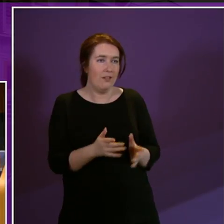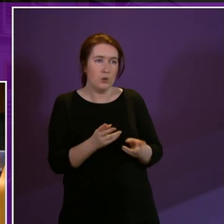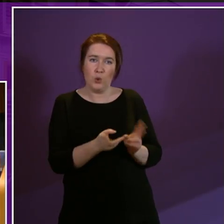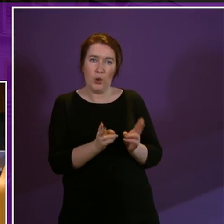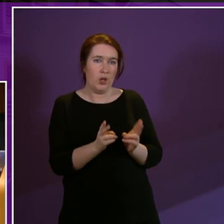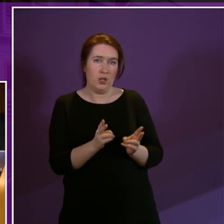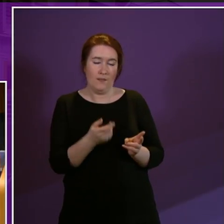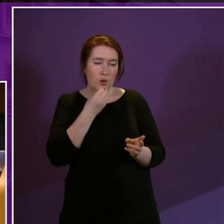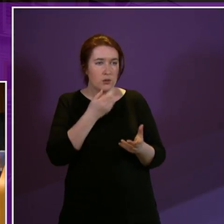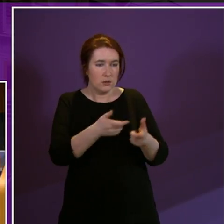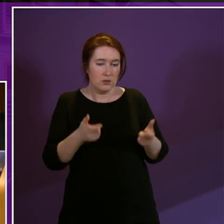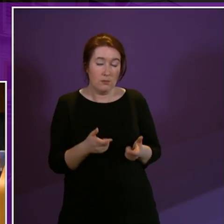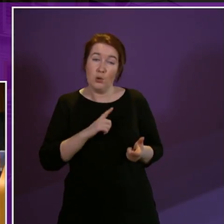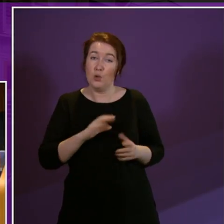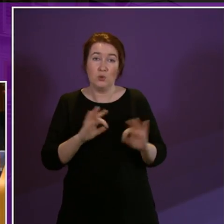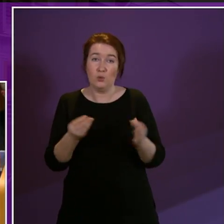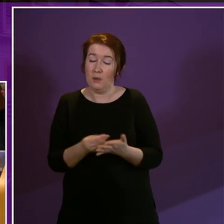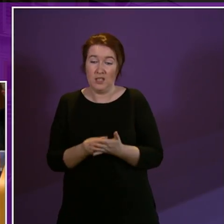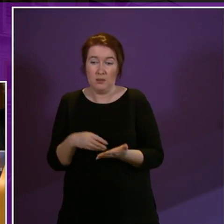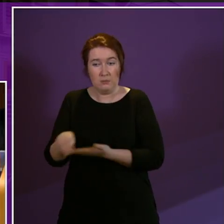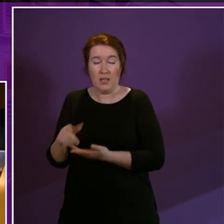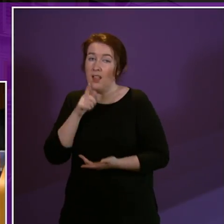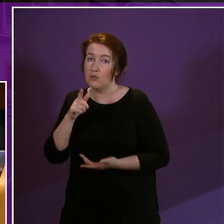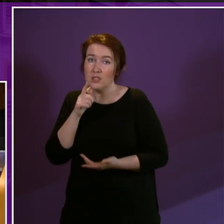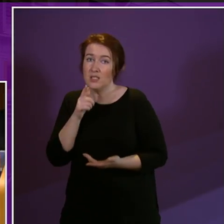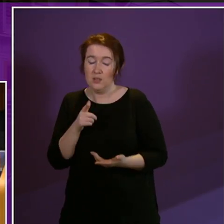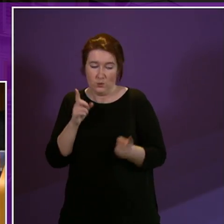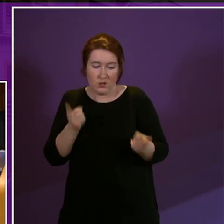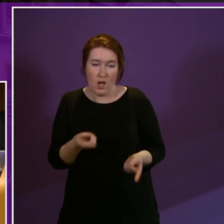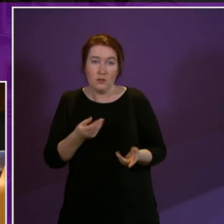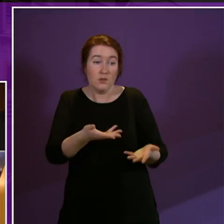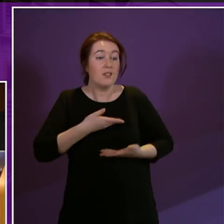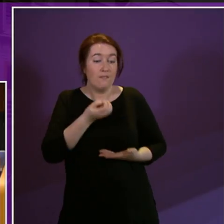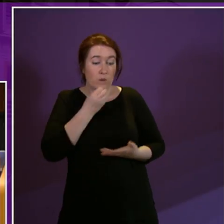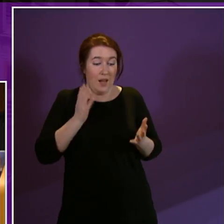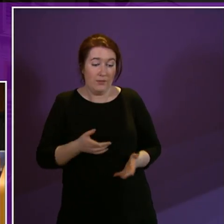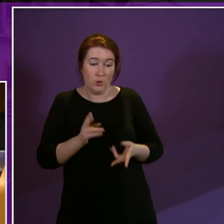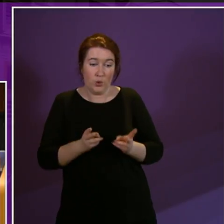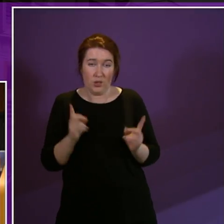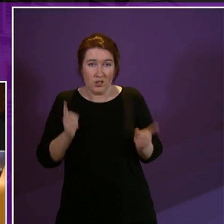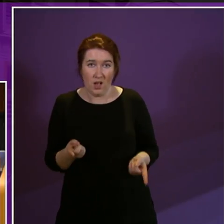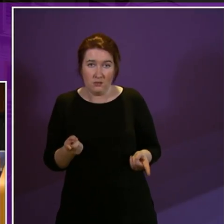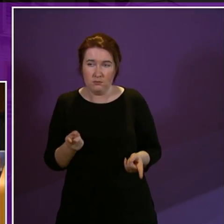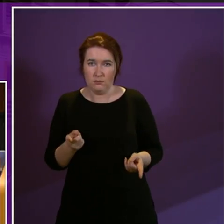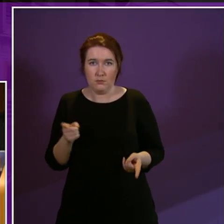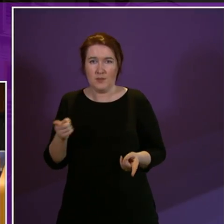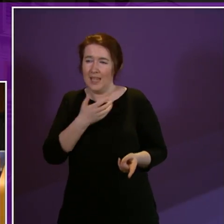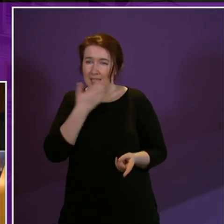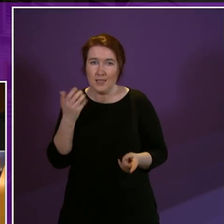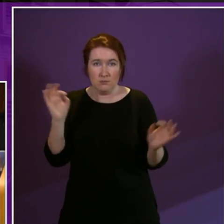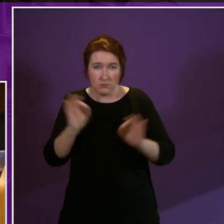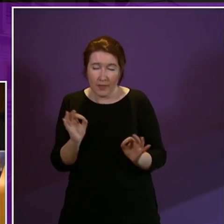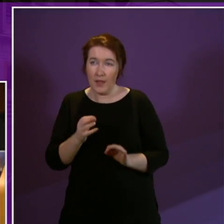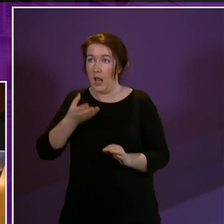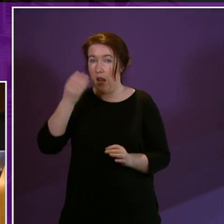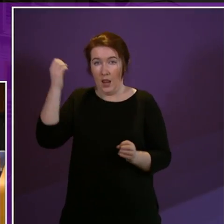that's because he had no money to pay his electricity bills he couldn't cook he had no heat and light in the middle of winter and he